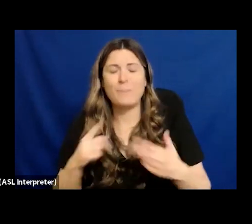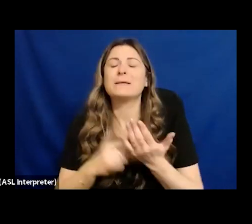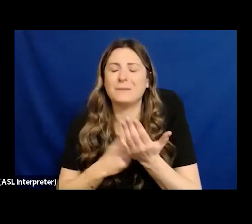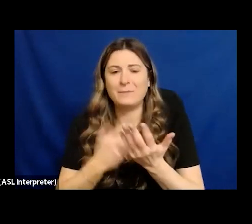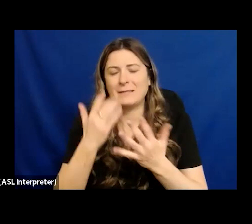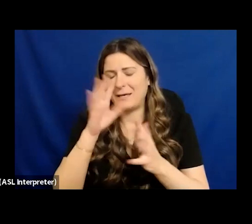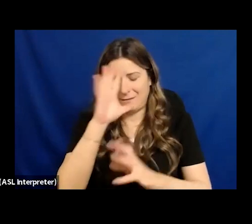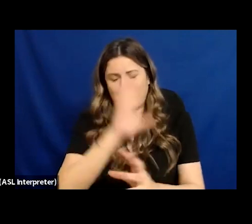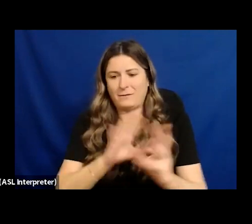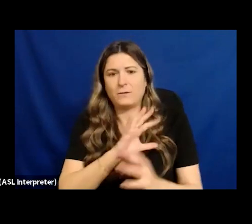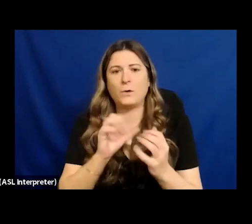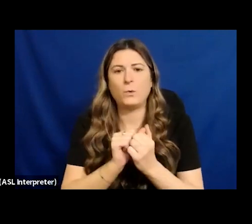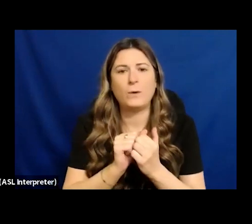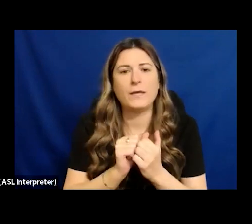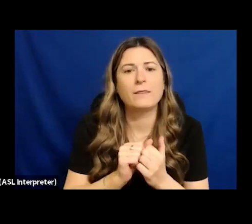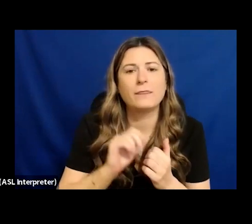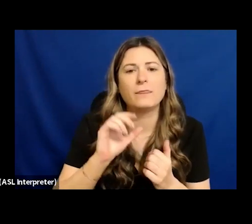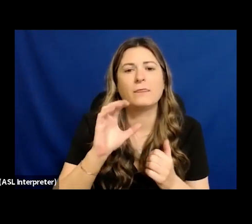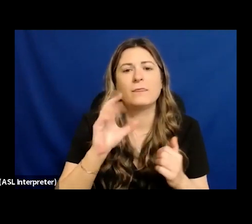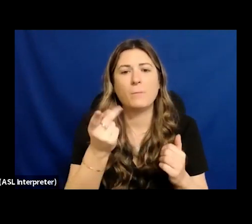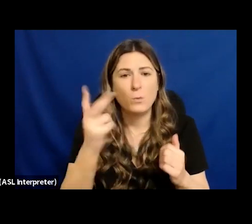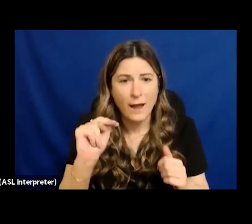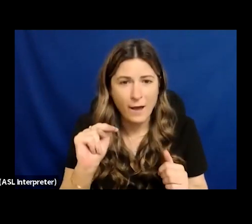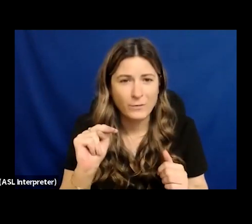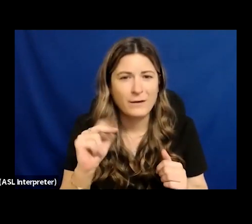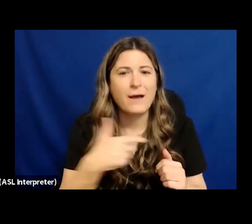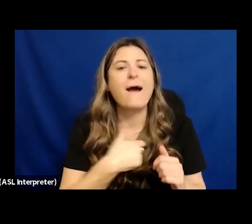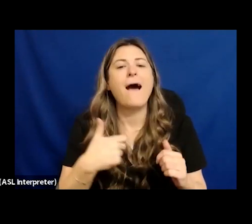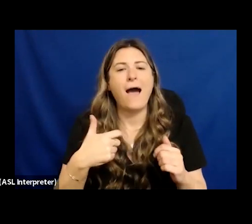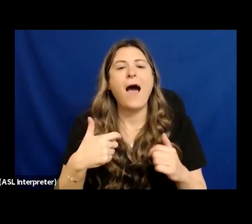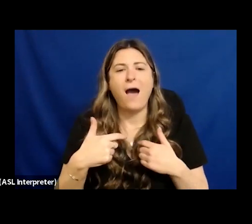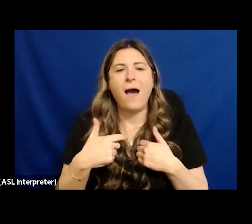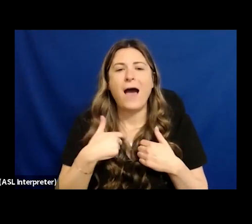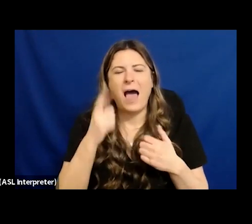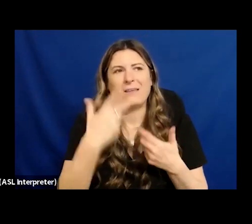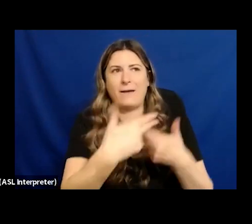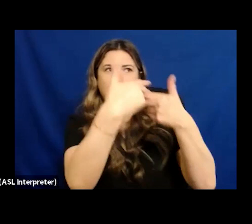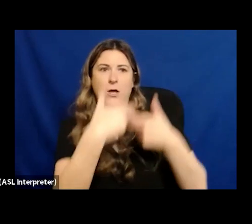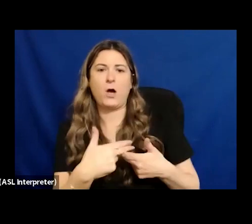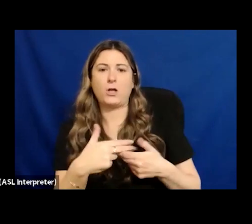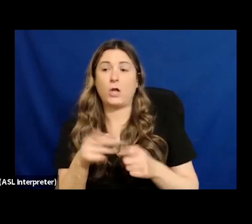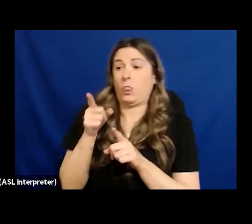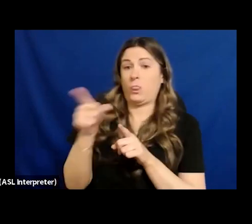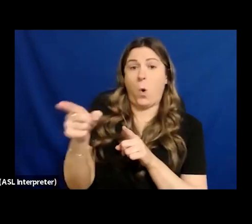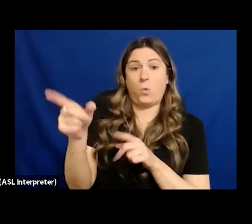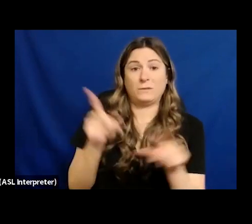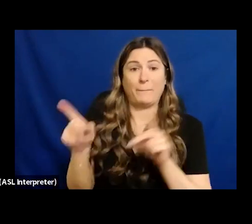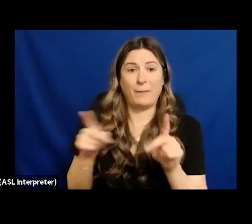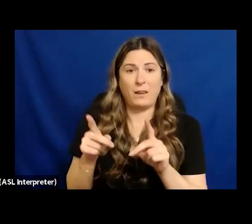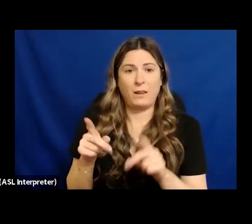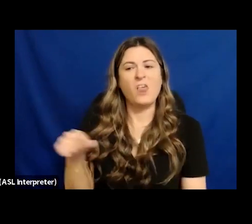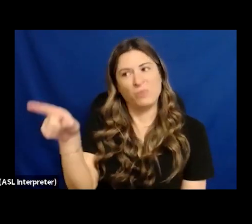have been othered a lot you know those people those that's the way those people think about things